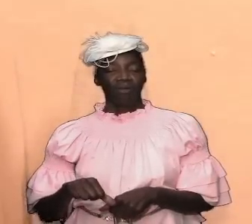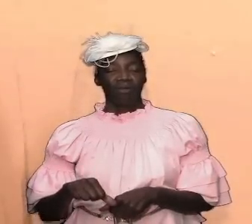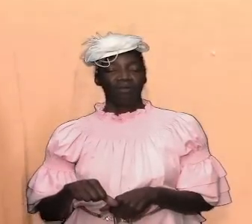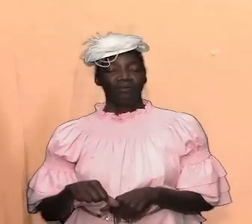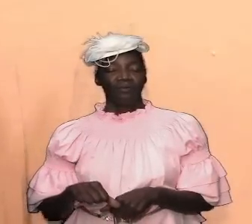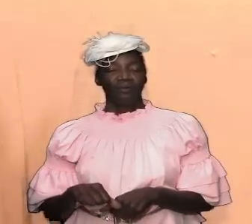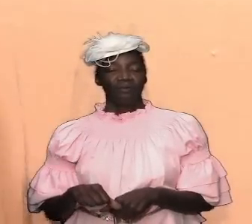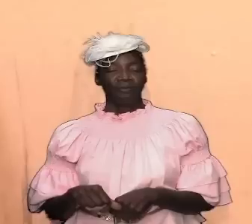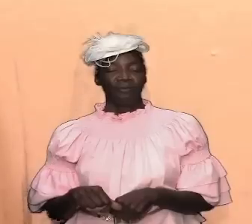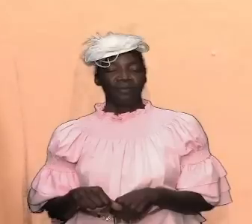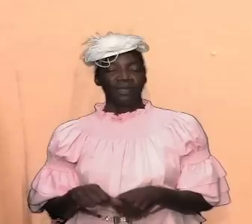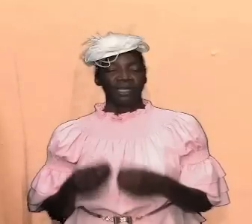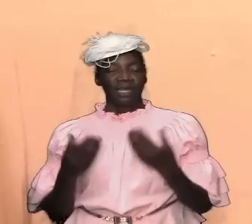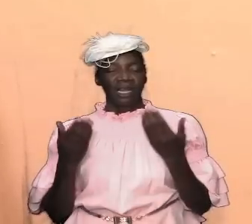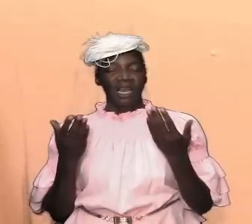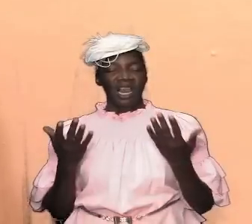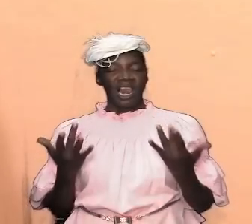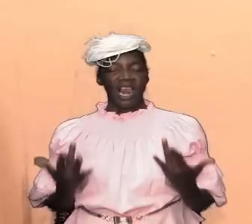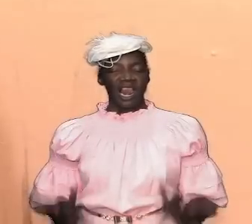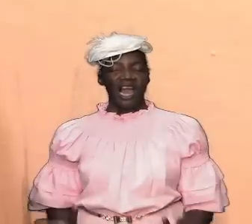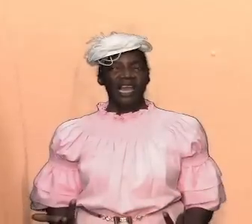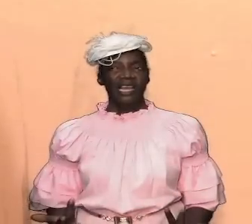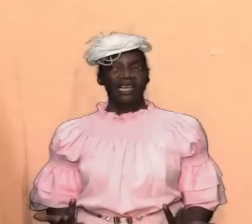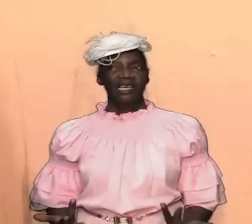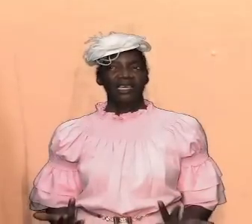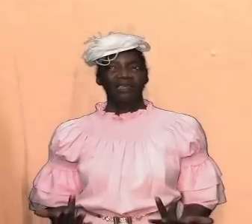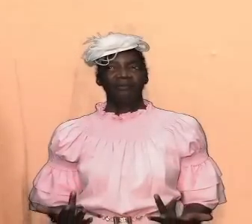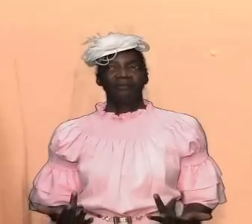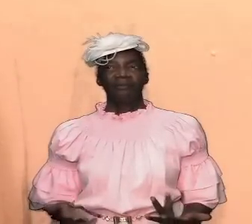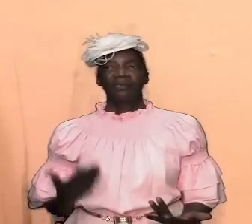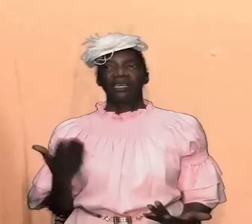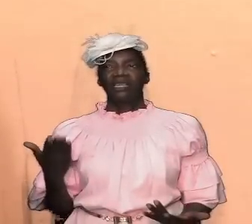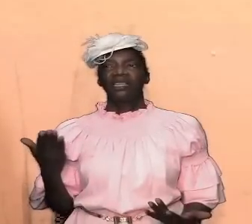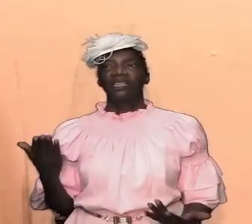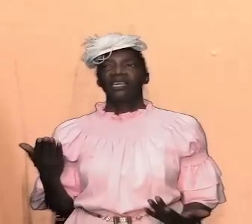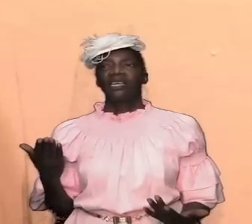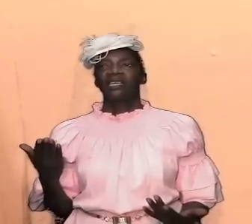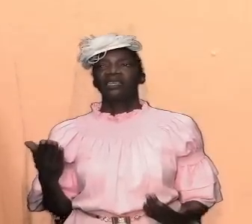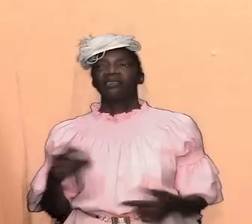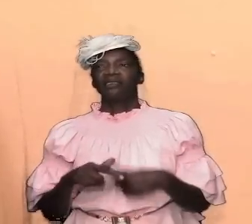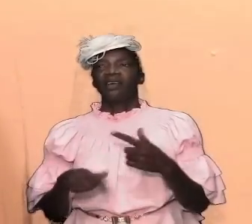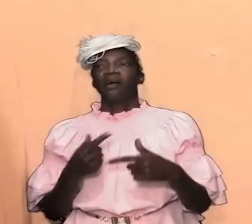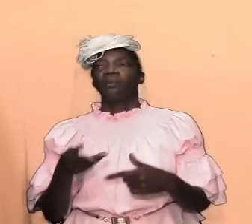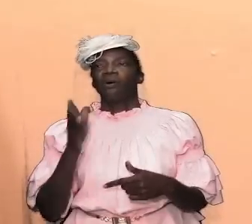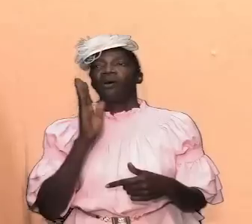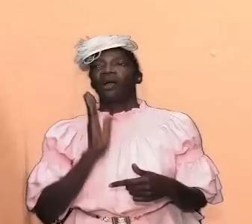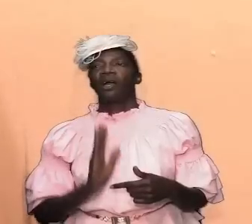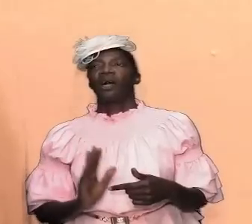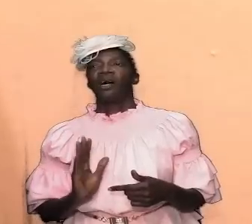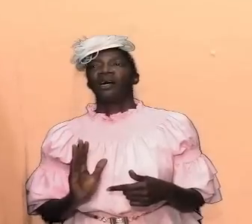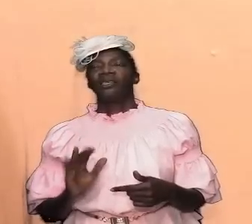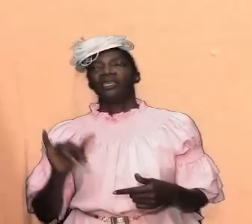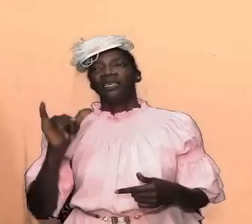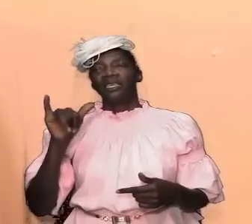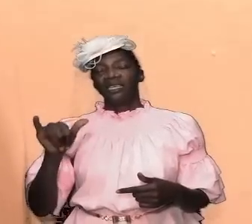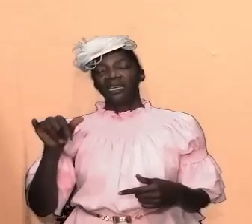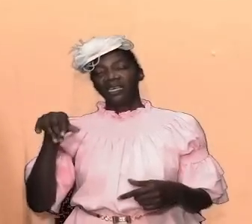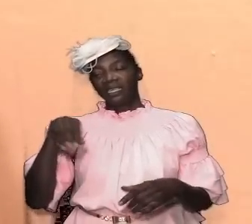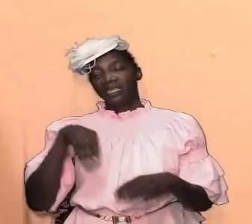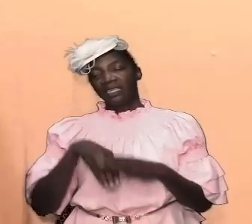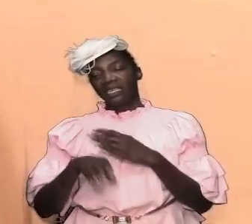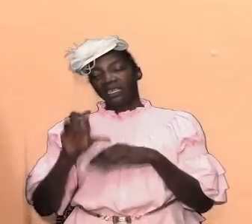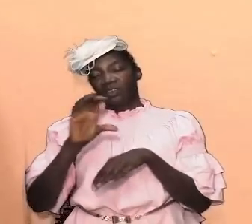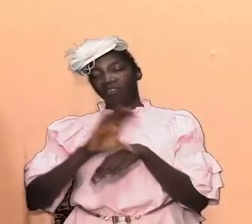lightly things pertaining to god yes they are in the church